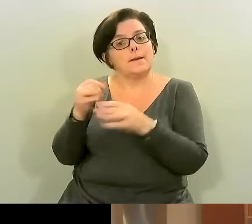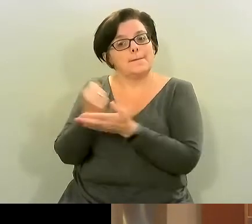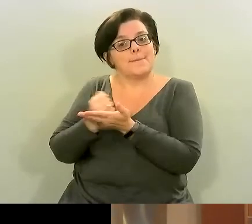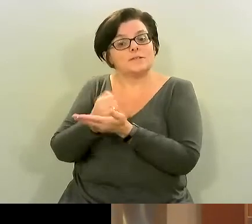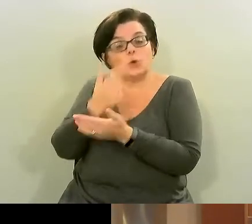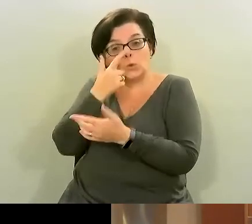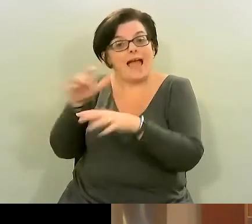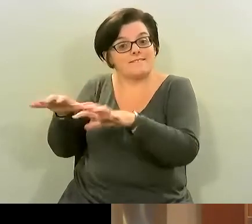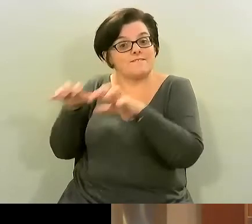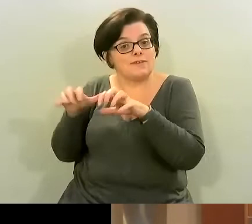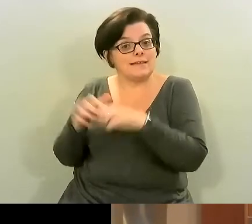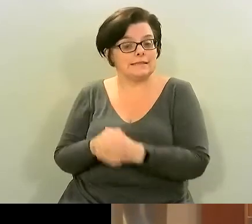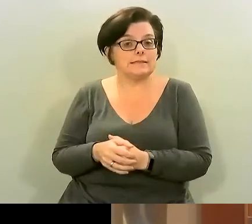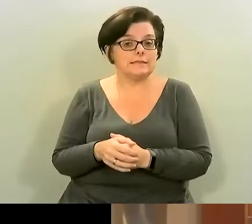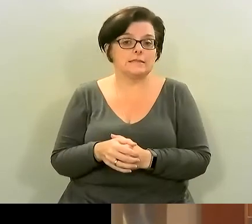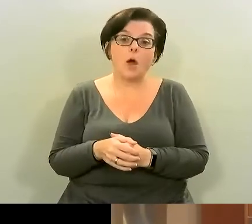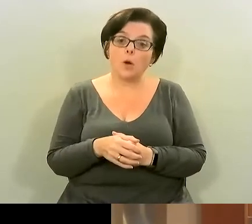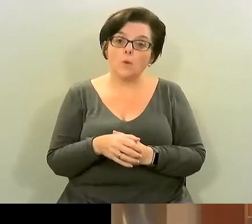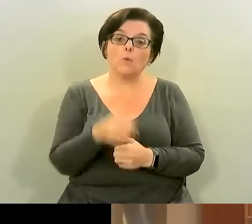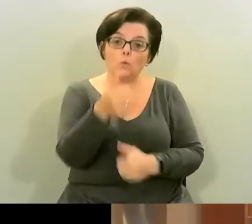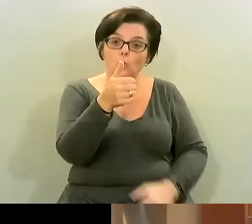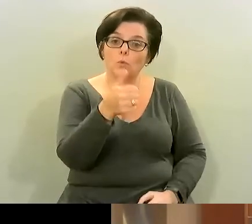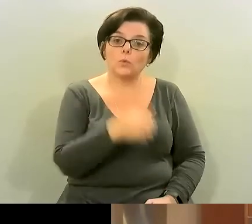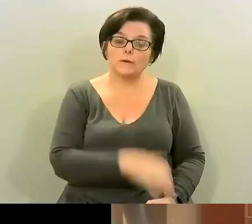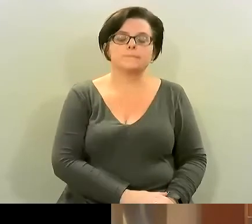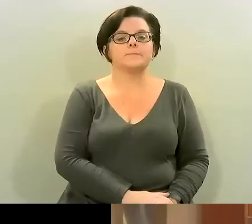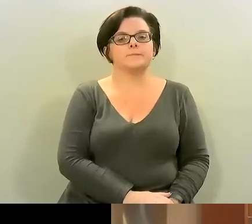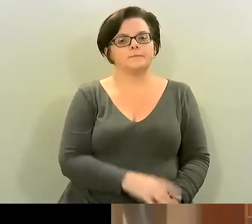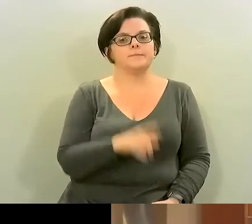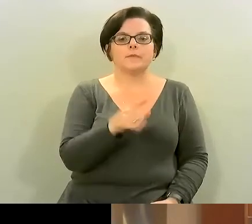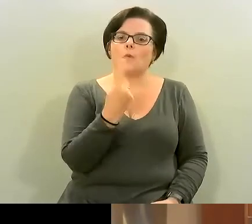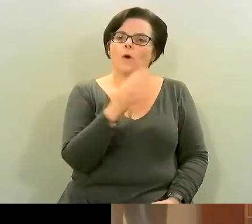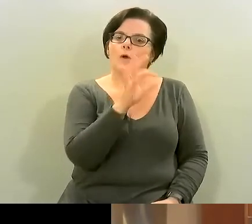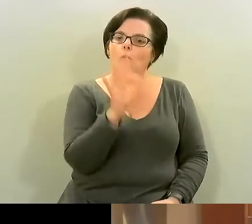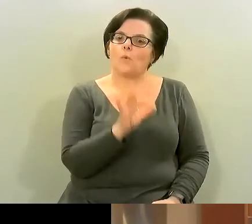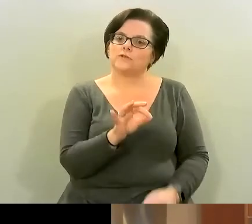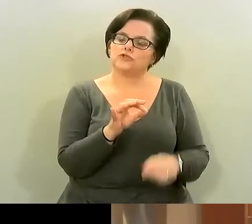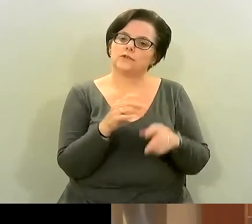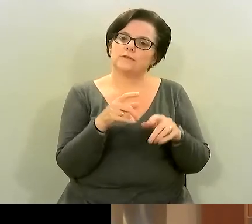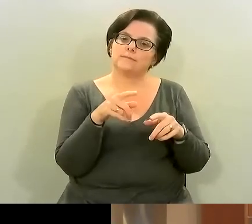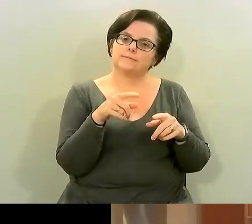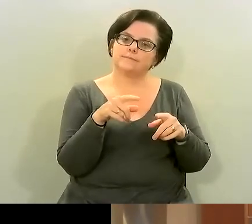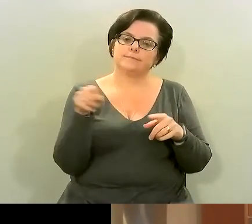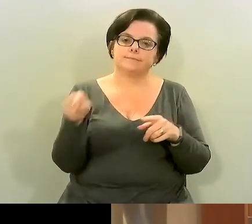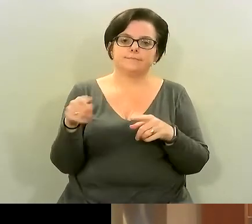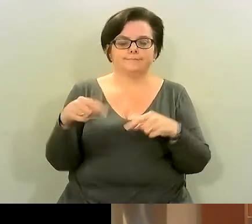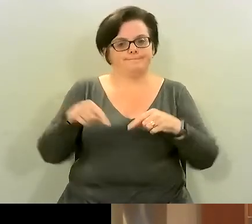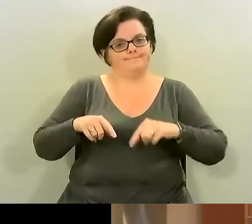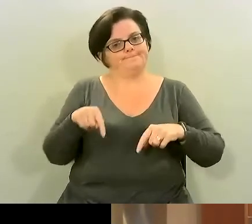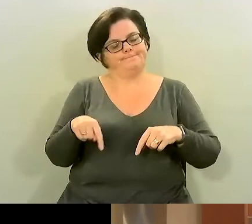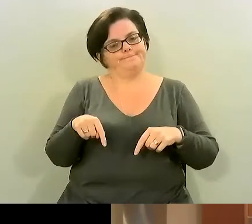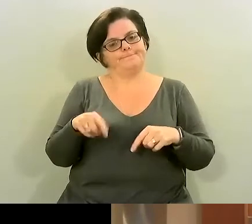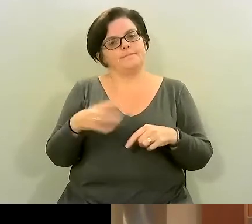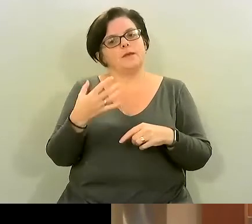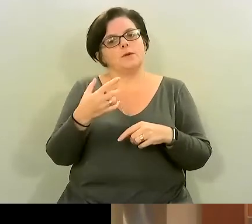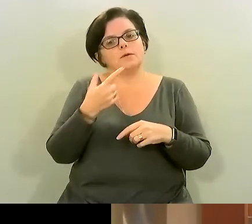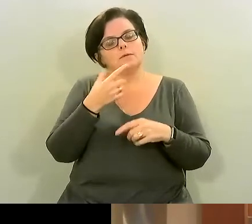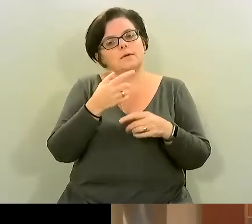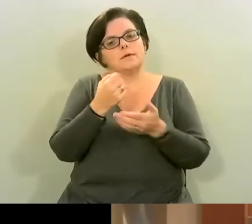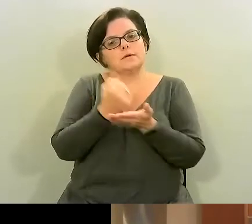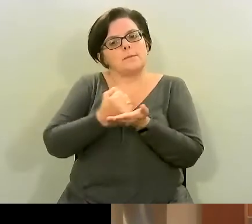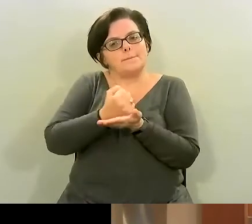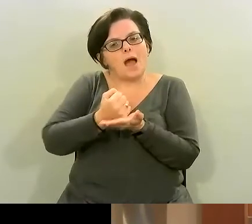oh you can freeze the pesto as well yeah that's great um question about in pestos often people use pine nuts